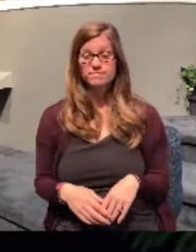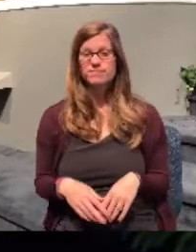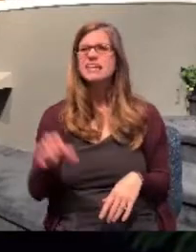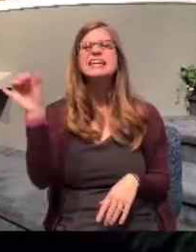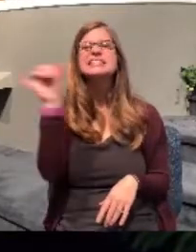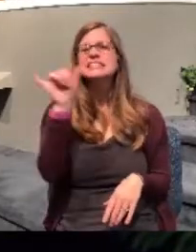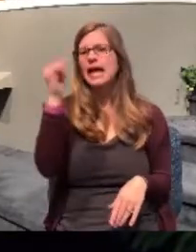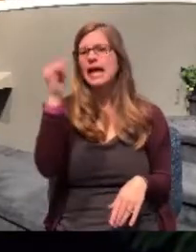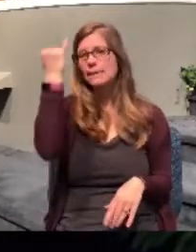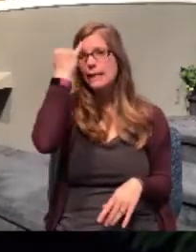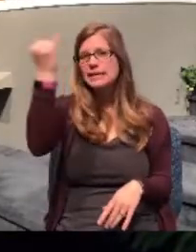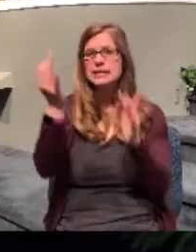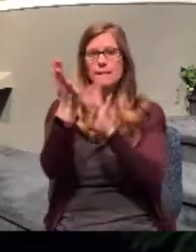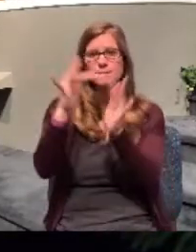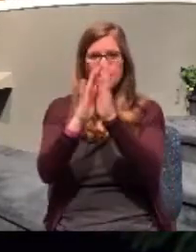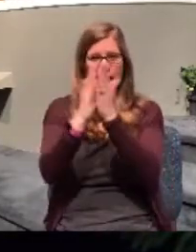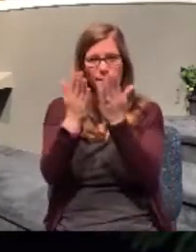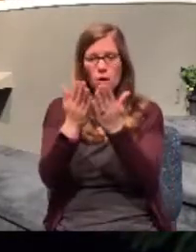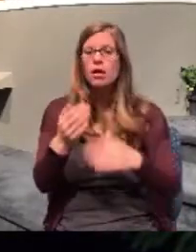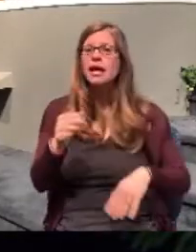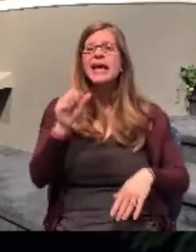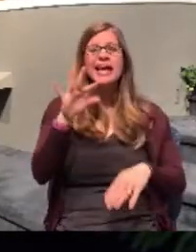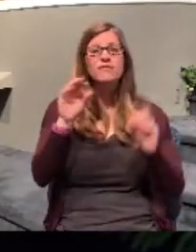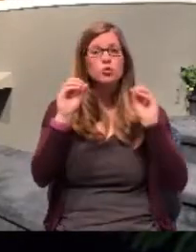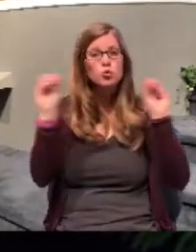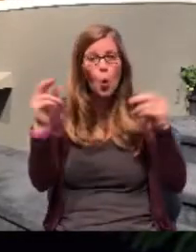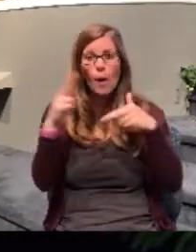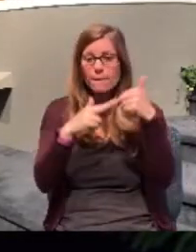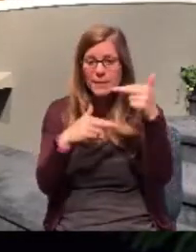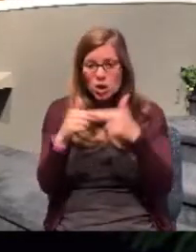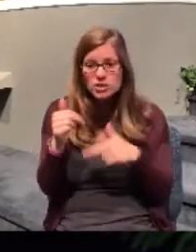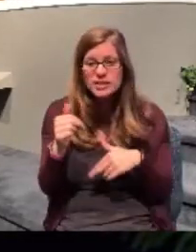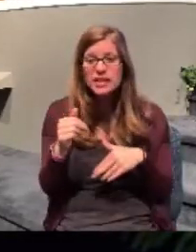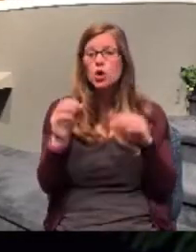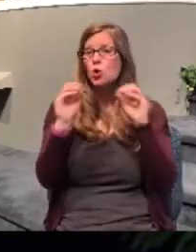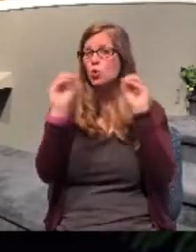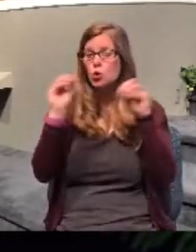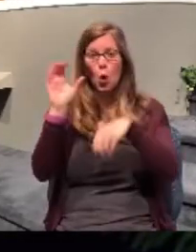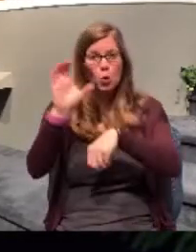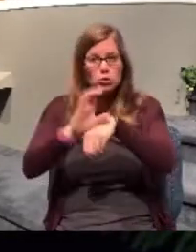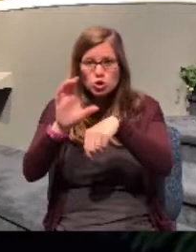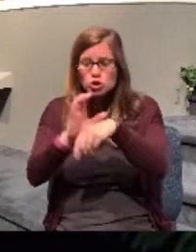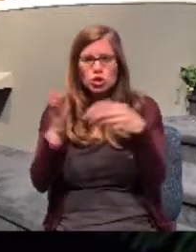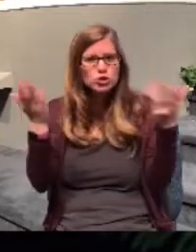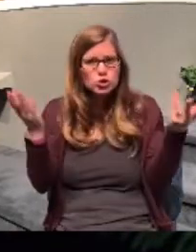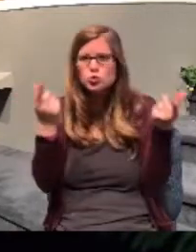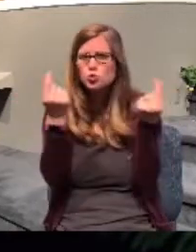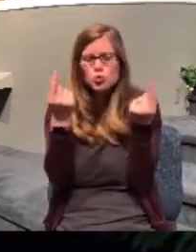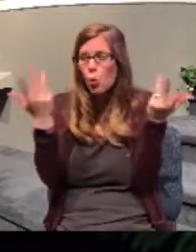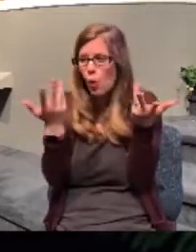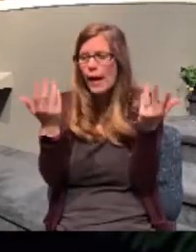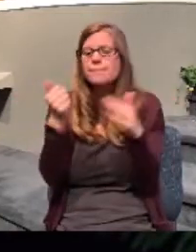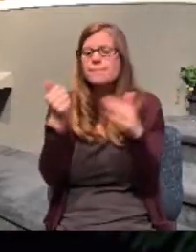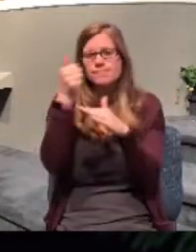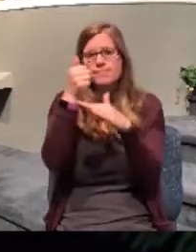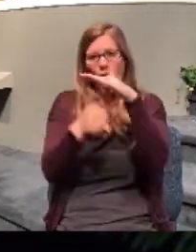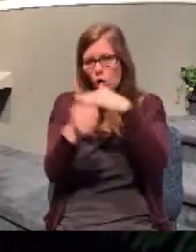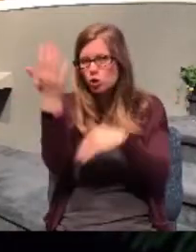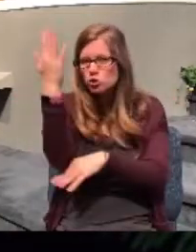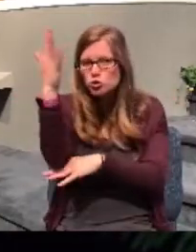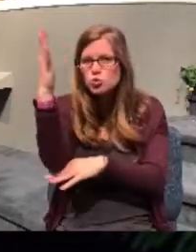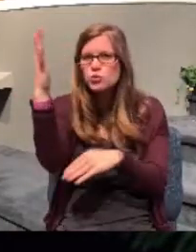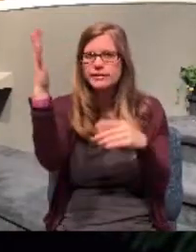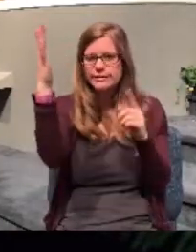If there was no building, if there was no synagogue, then what did they do? Well, they would often meet under a tree or maybe